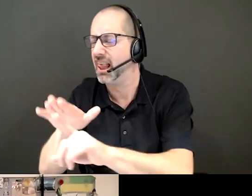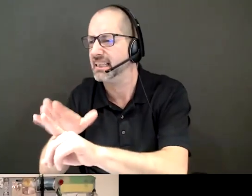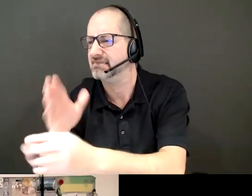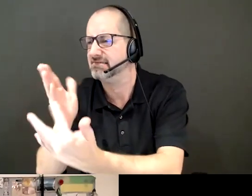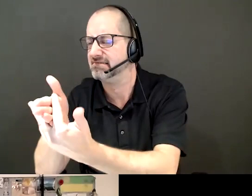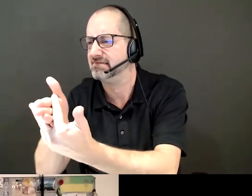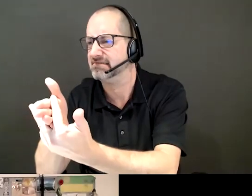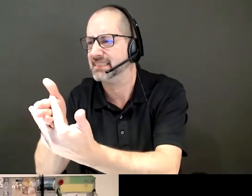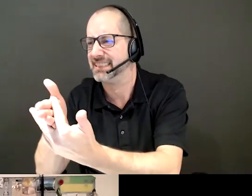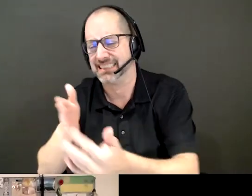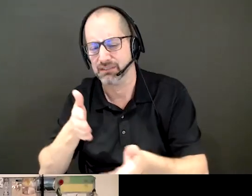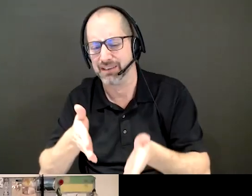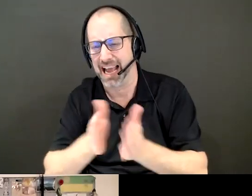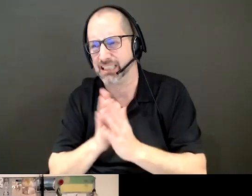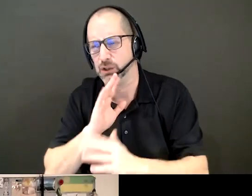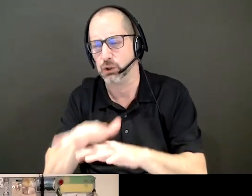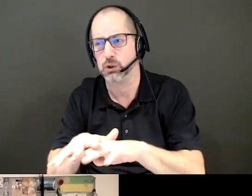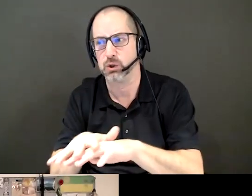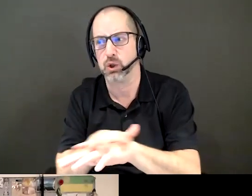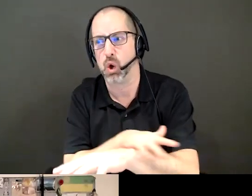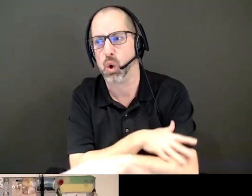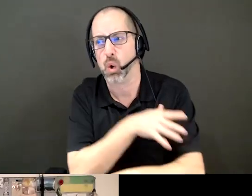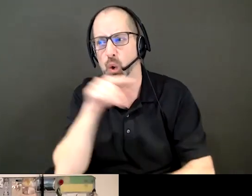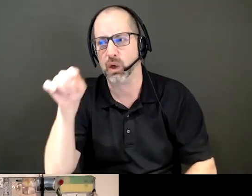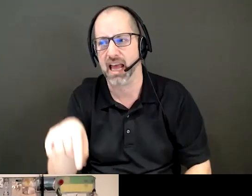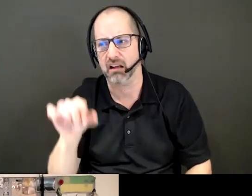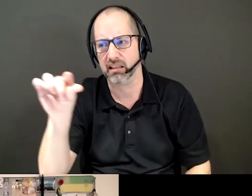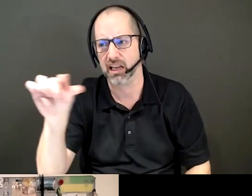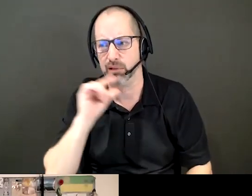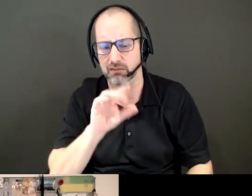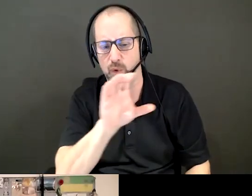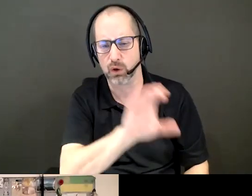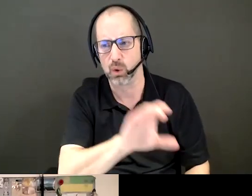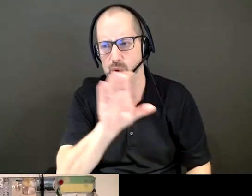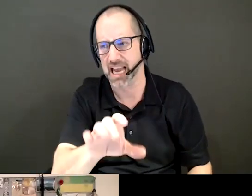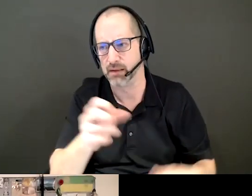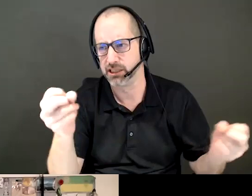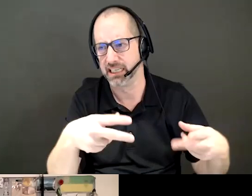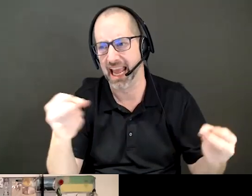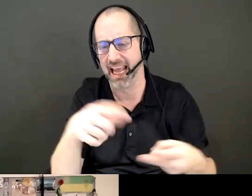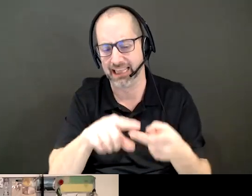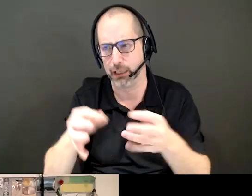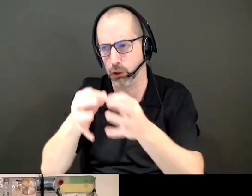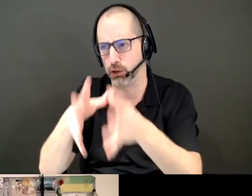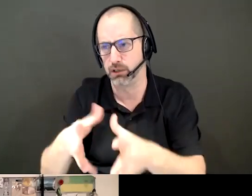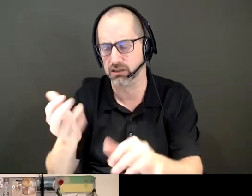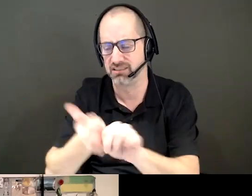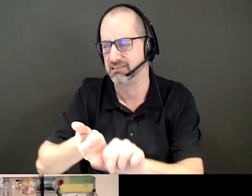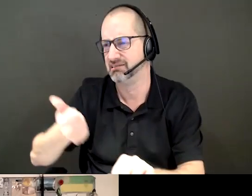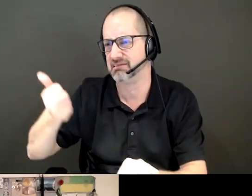I've had a request for you to slow down a little bit for our captioners and interpreters. So I'm just going to